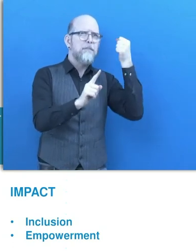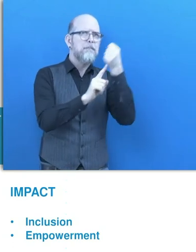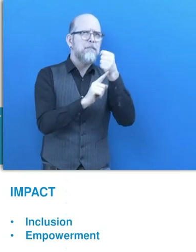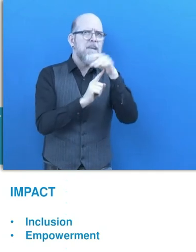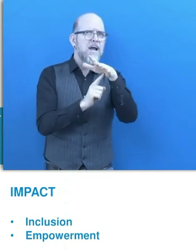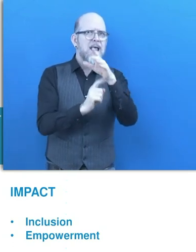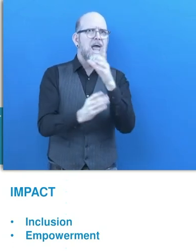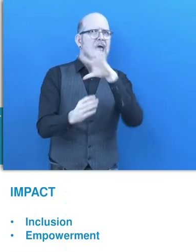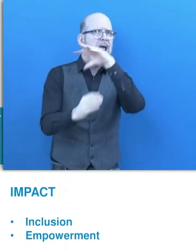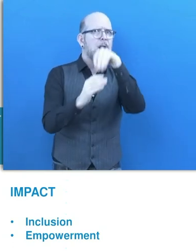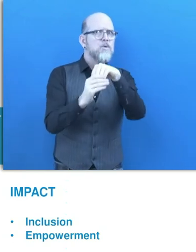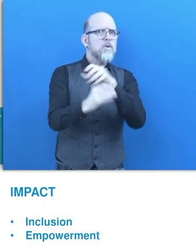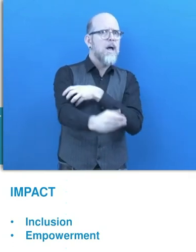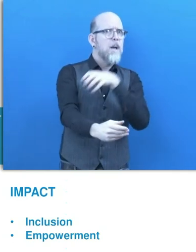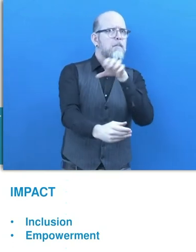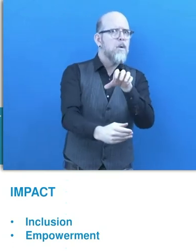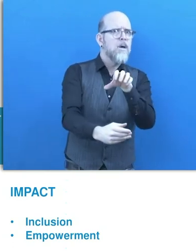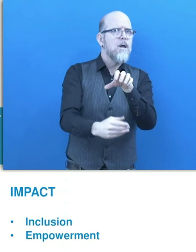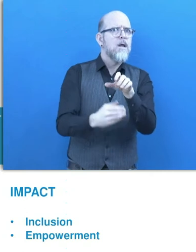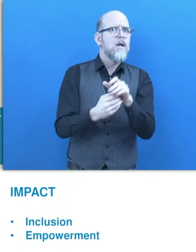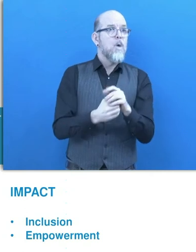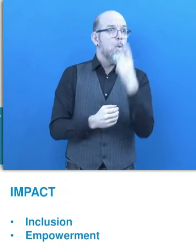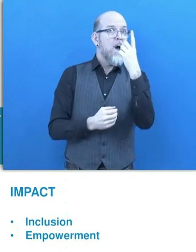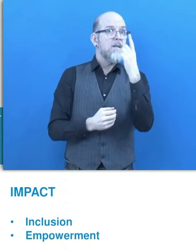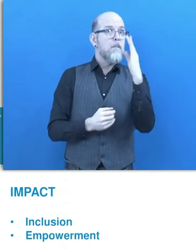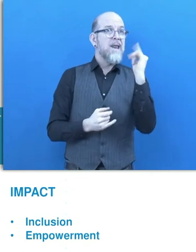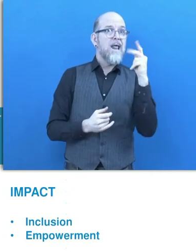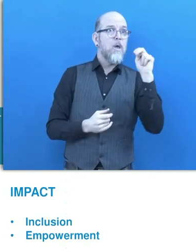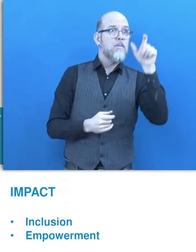with disabilities worldwide.